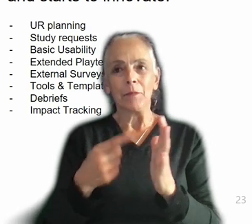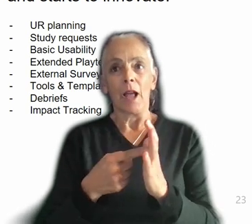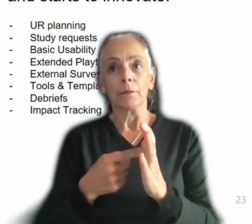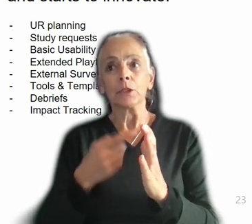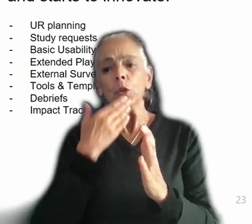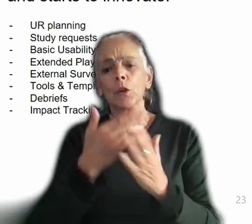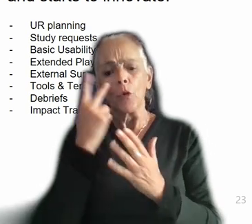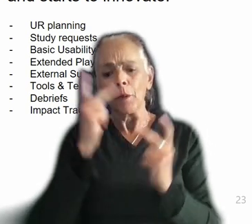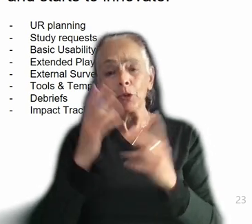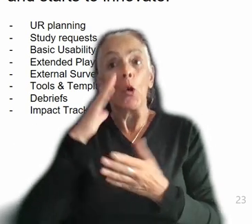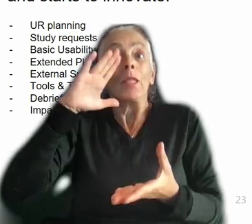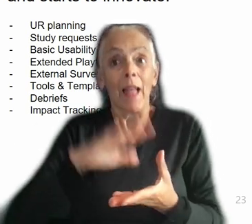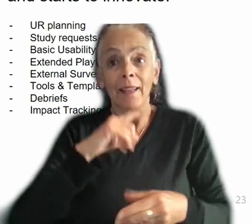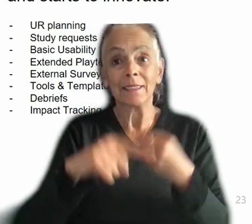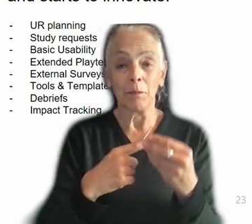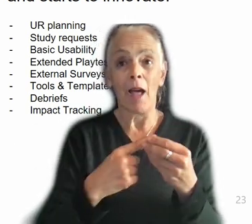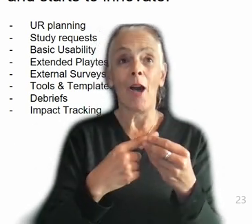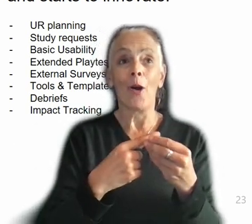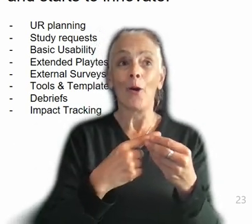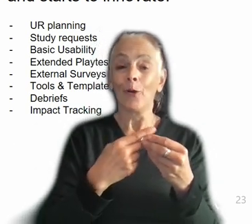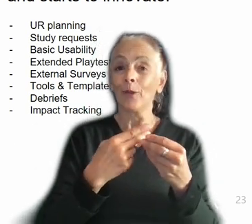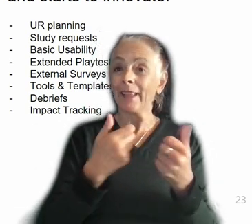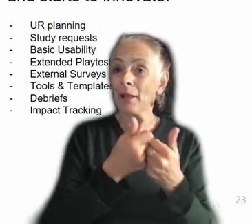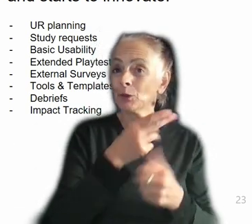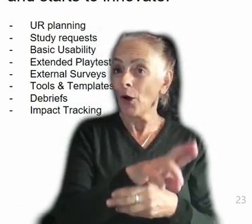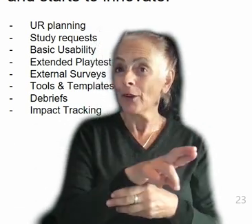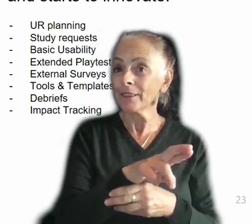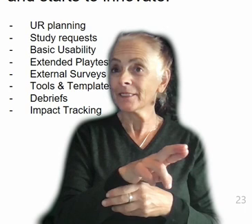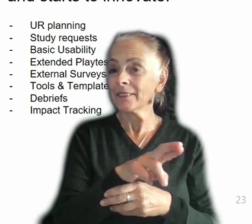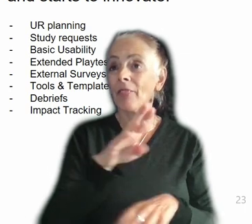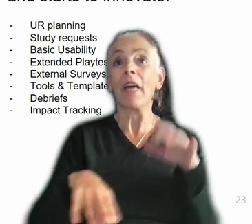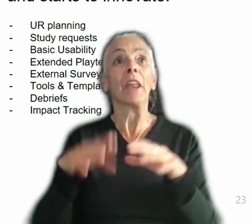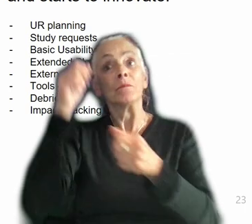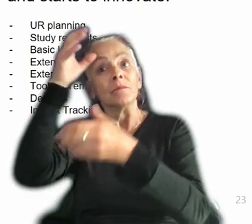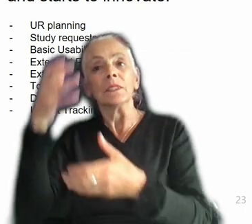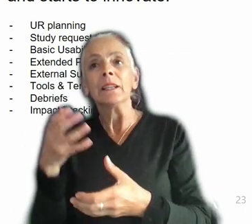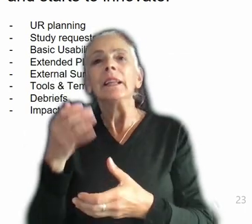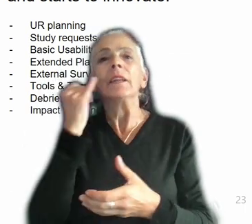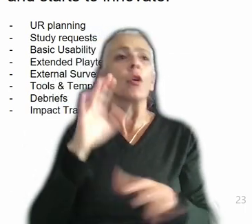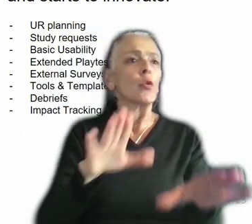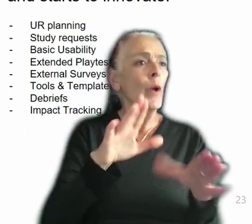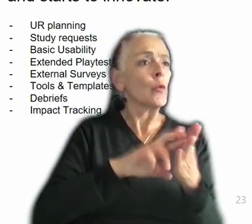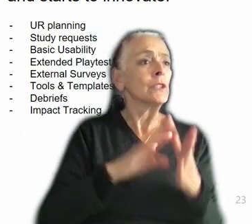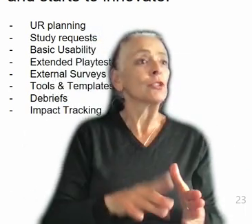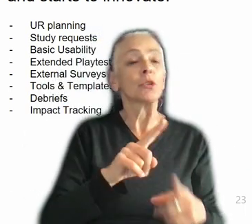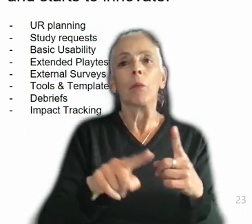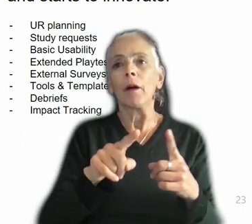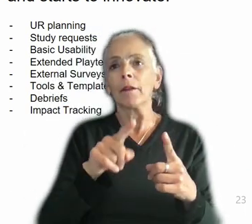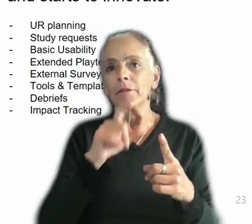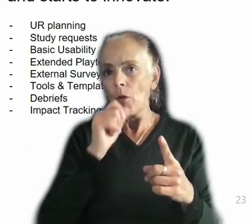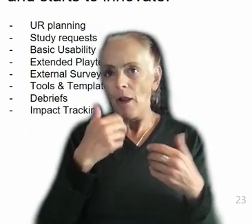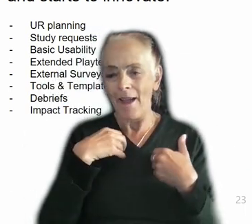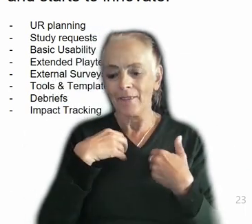than knowing more, If you know more, if you're just like a really great researcher, but you've never had any experience there in terms of actually doing